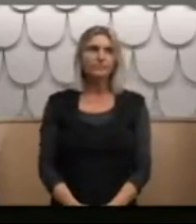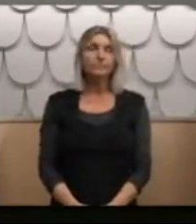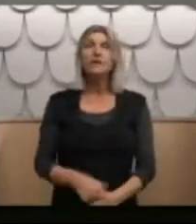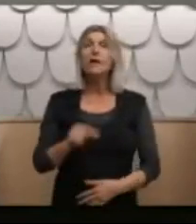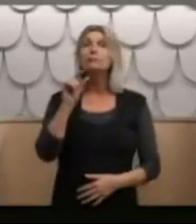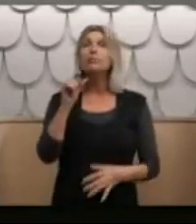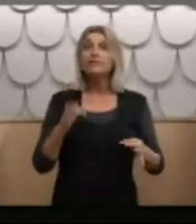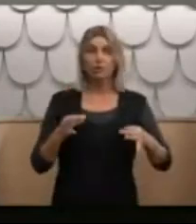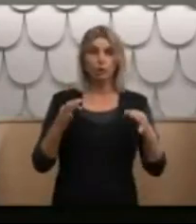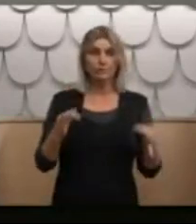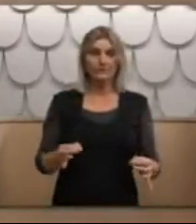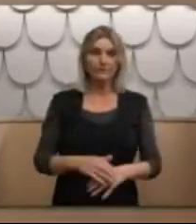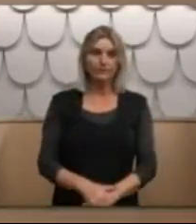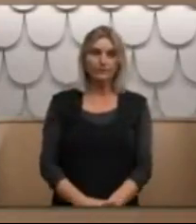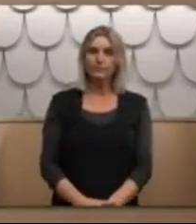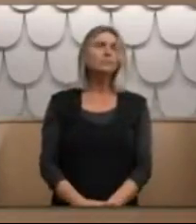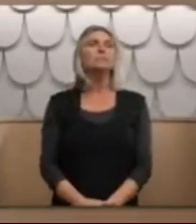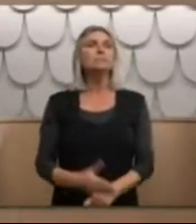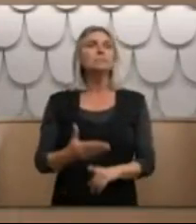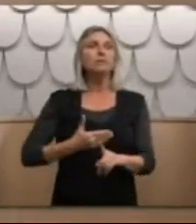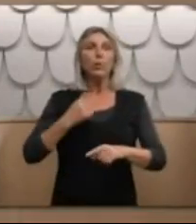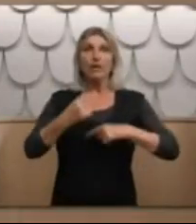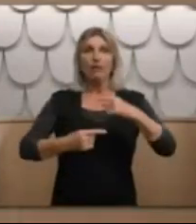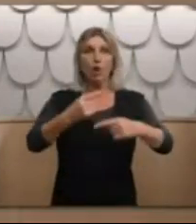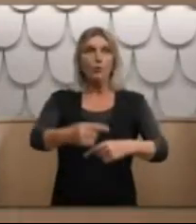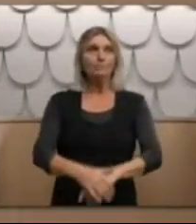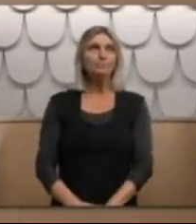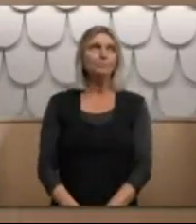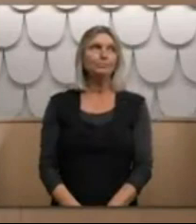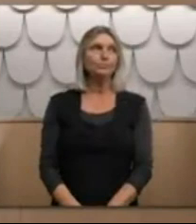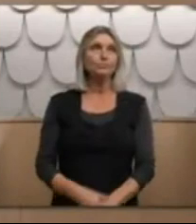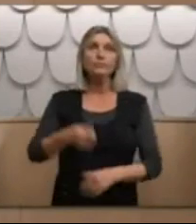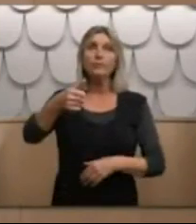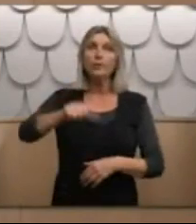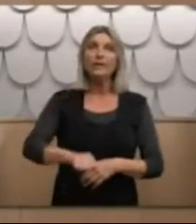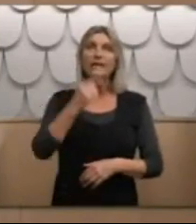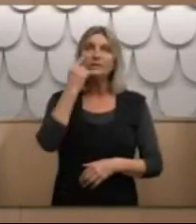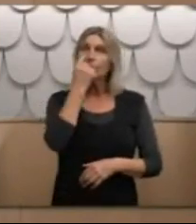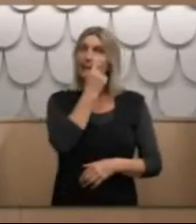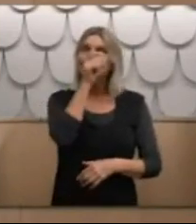adjournment. And I think we're going, will we continue then with the next evidence?